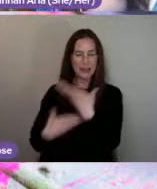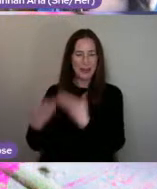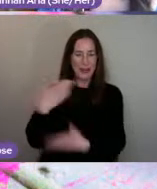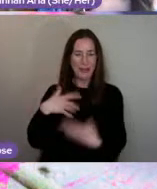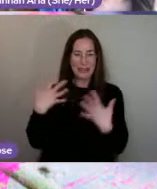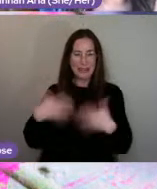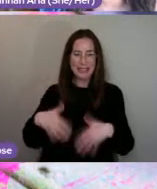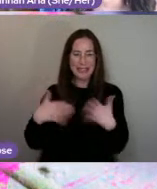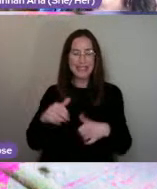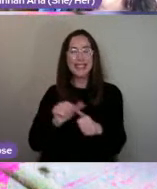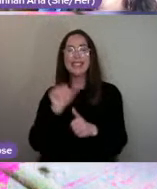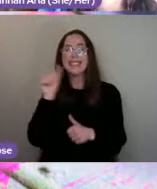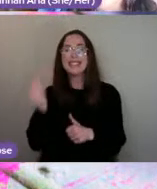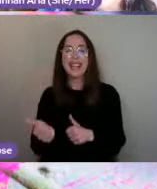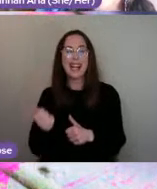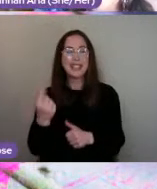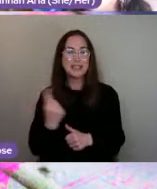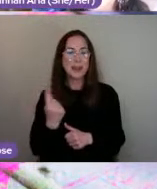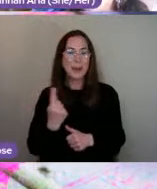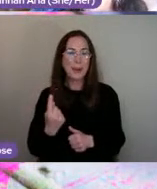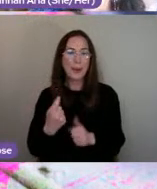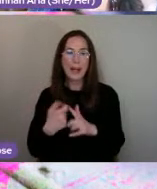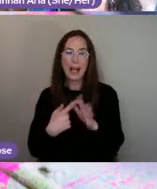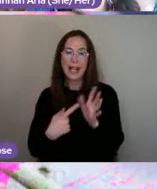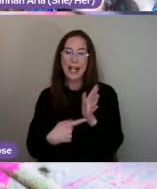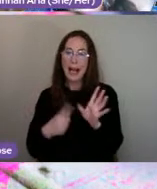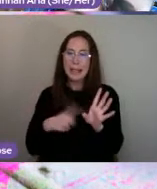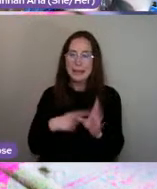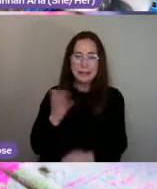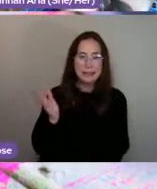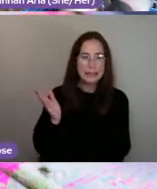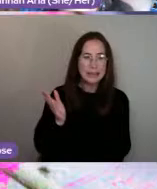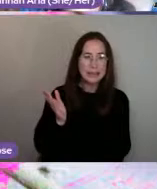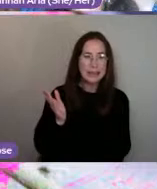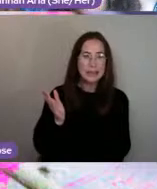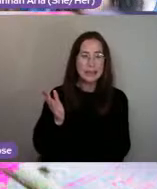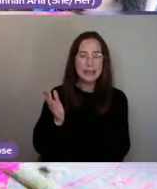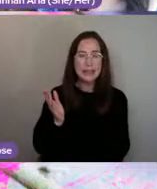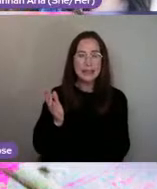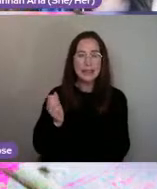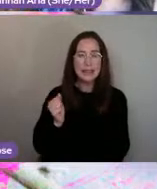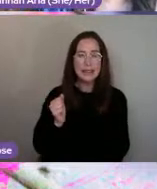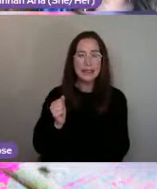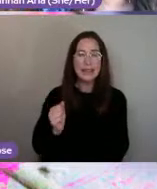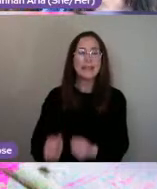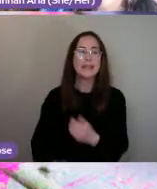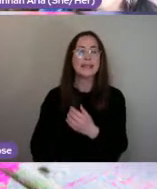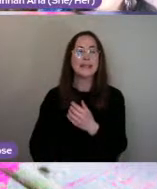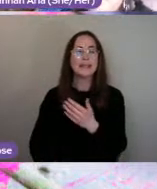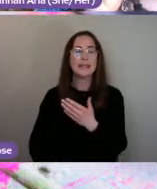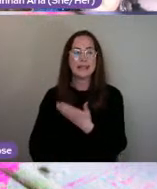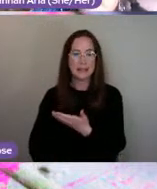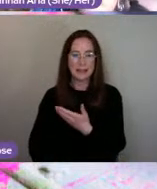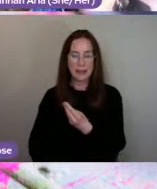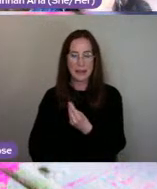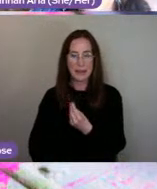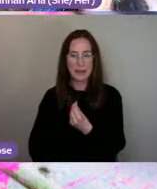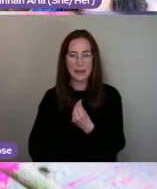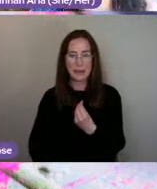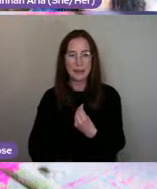anyway, next, I think we've got another one from Katie. Is this, I think this is her brain one or her